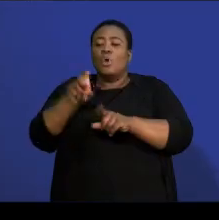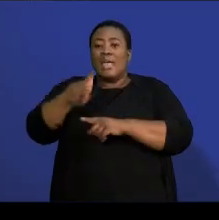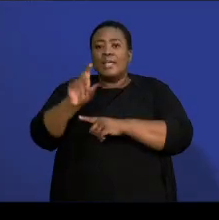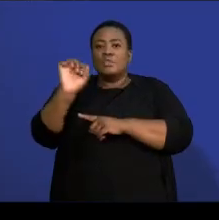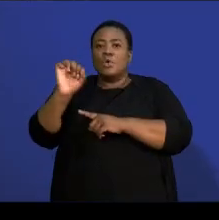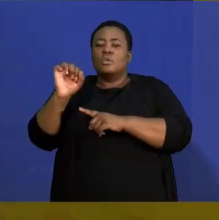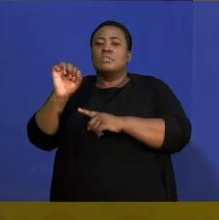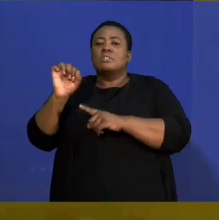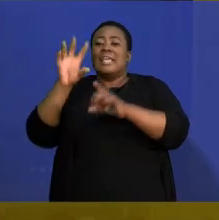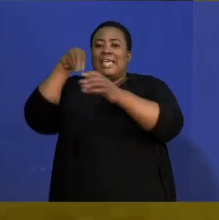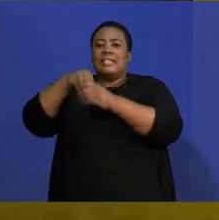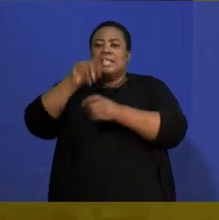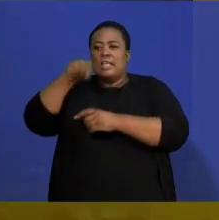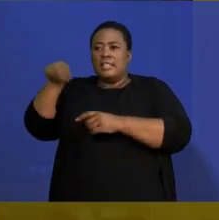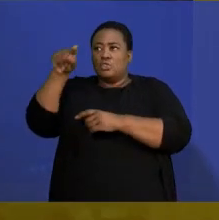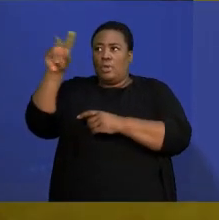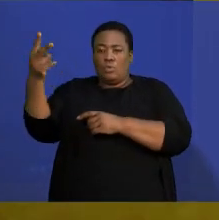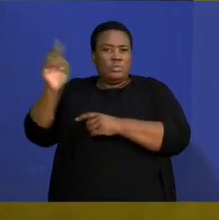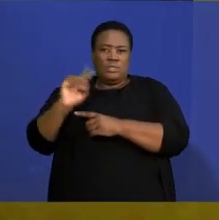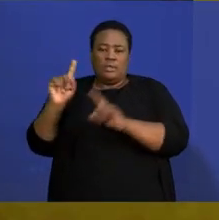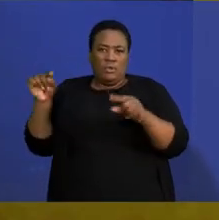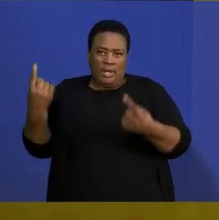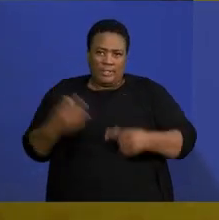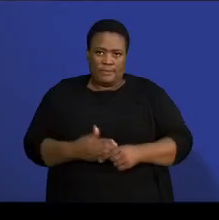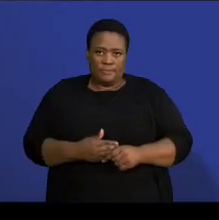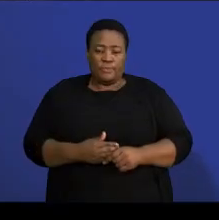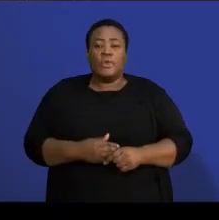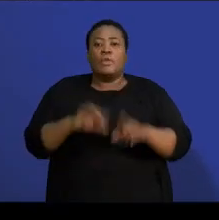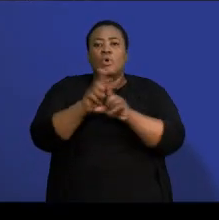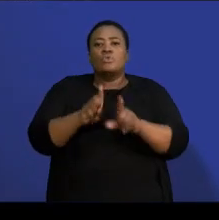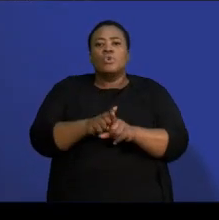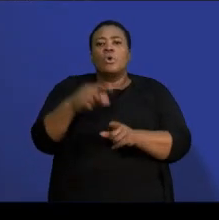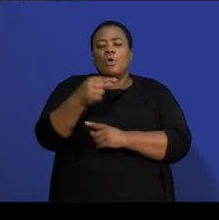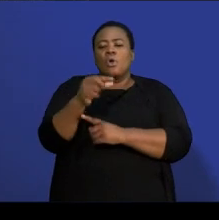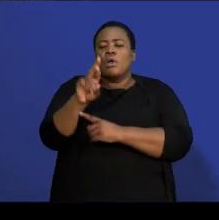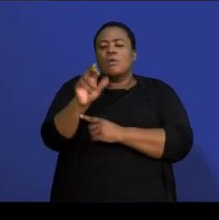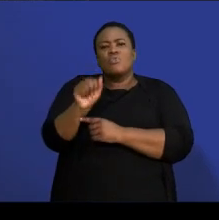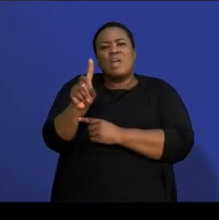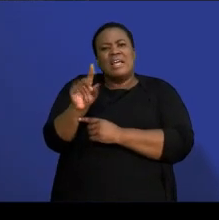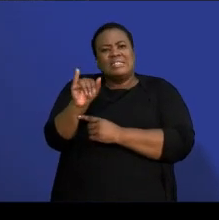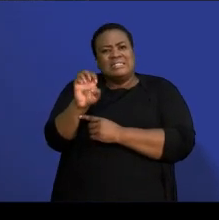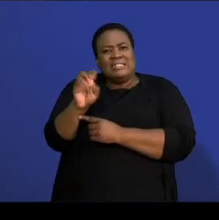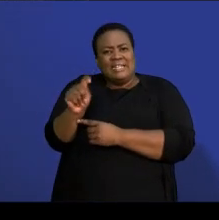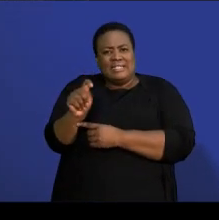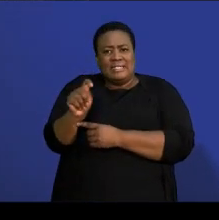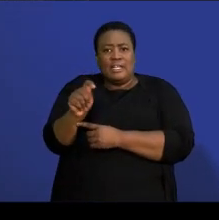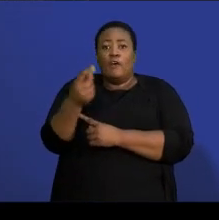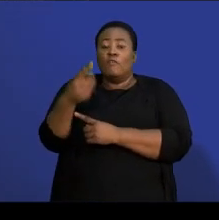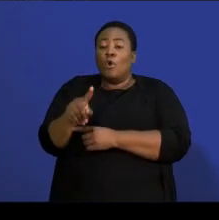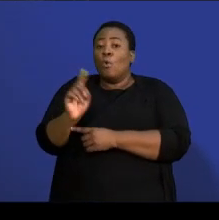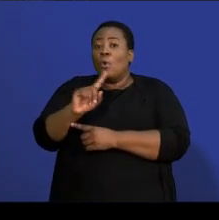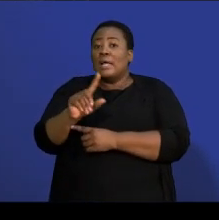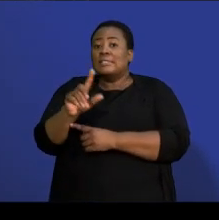Then lastly, you calculate the gradient of a tangent. You know the gradient of a tangent is actually the first